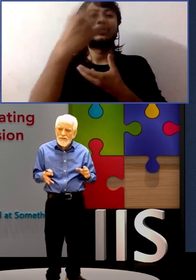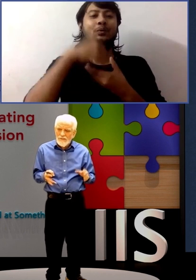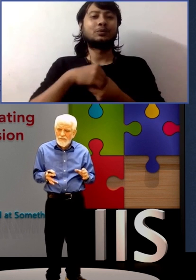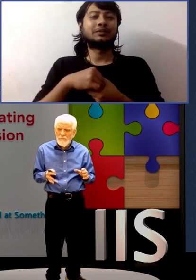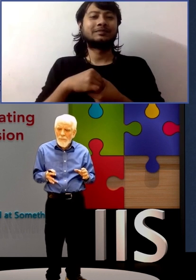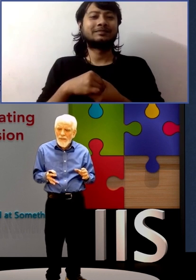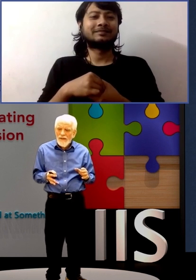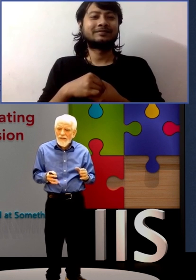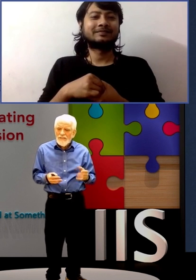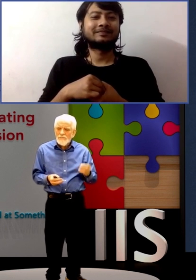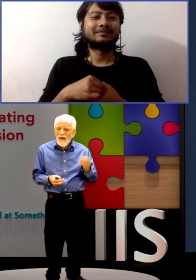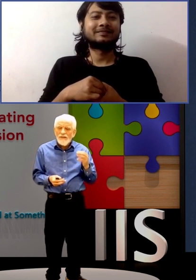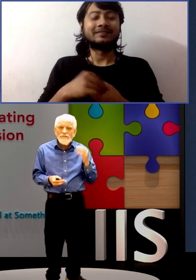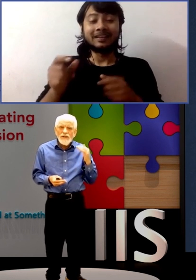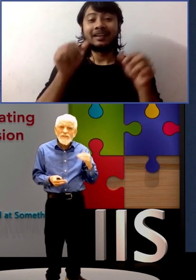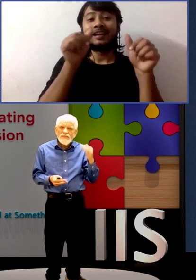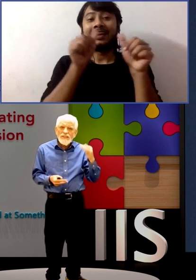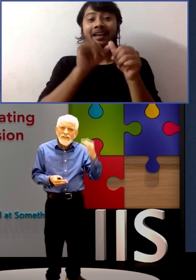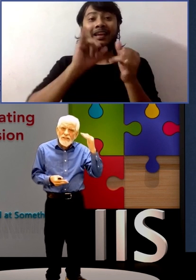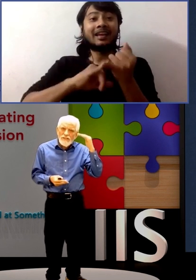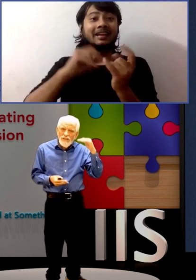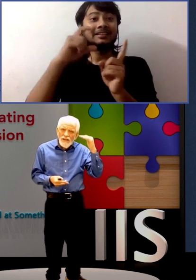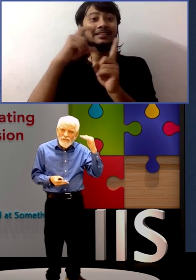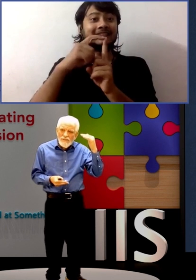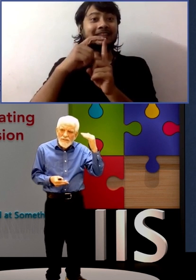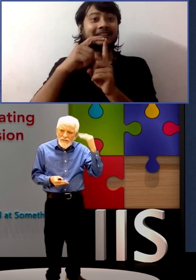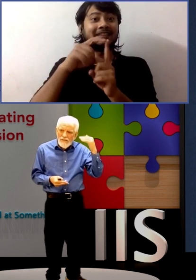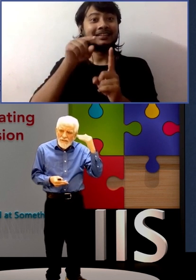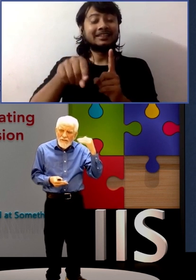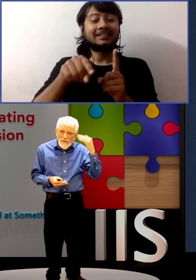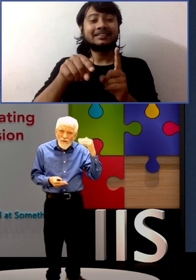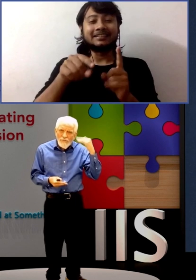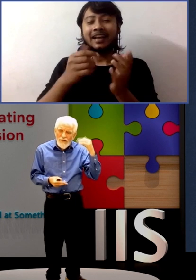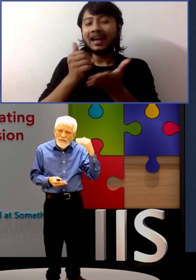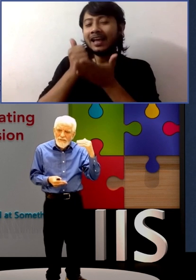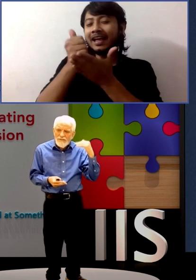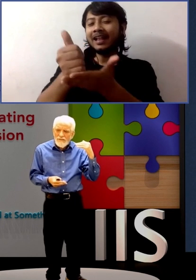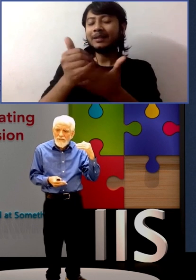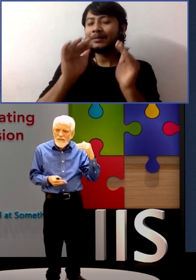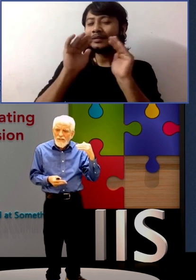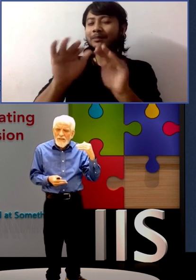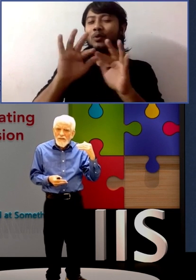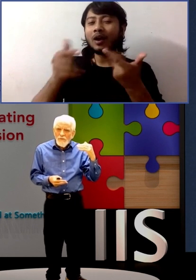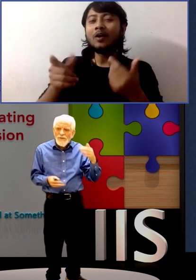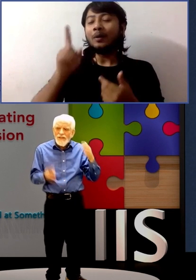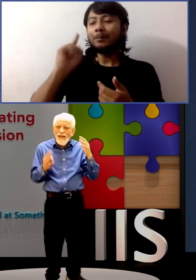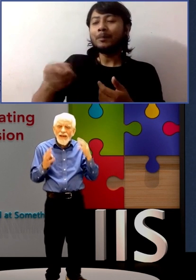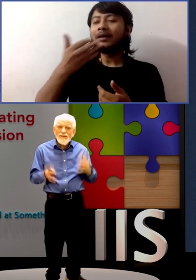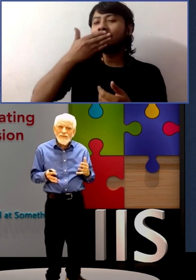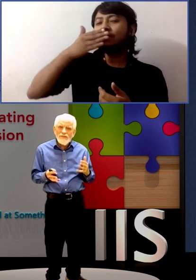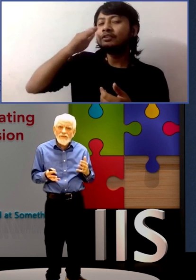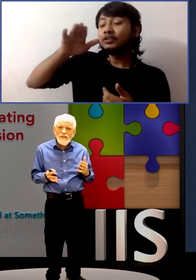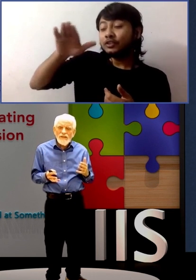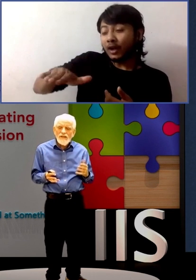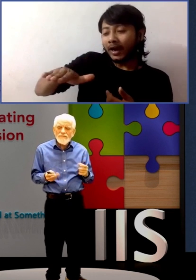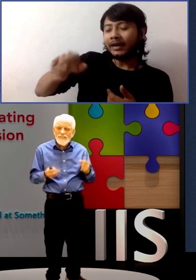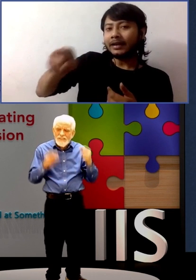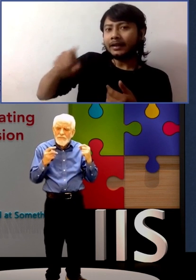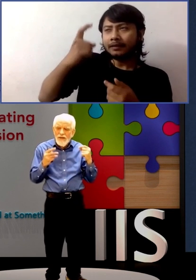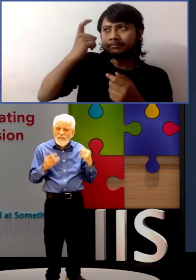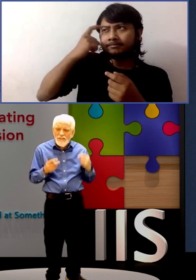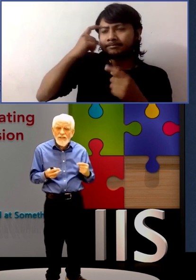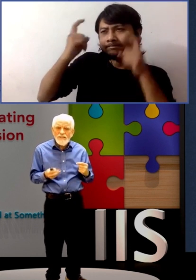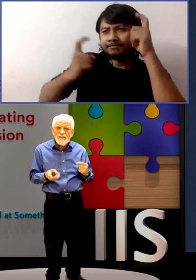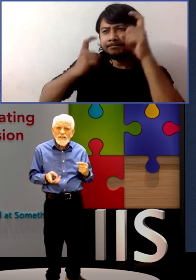treating autism, it's a matter of understanding the child's thought processes with an attitude of